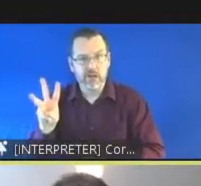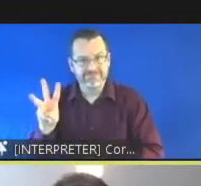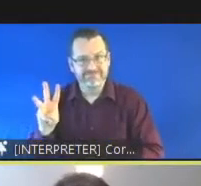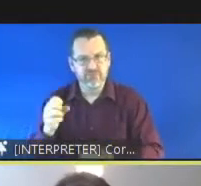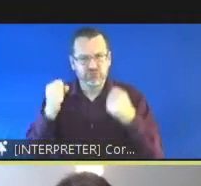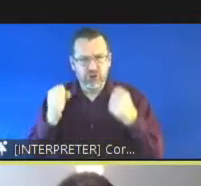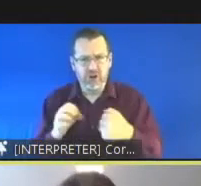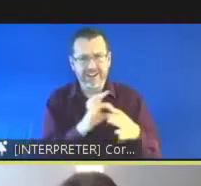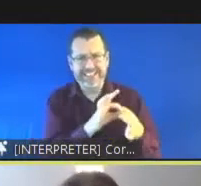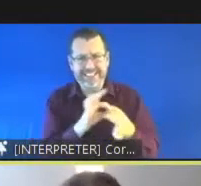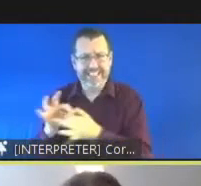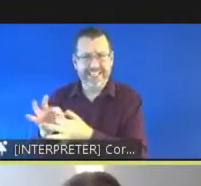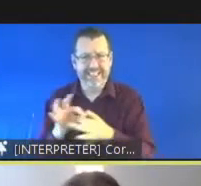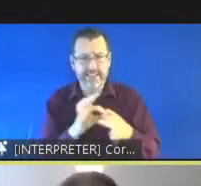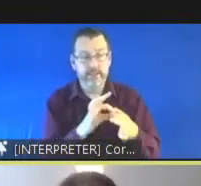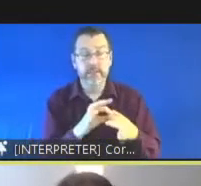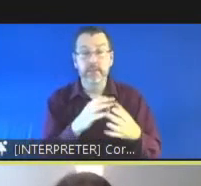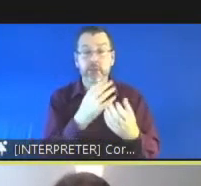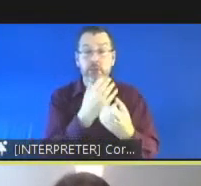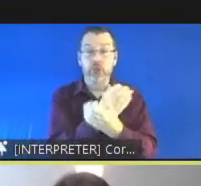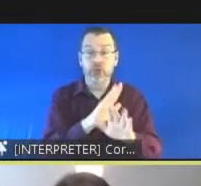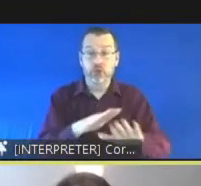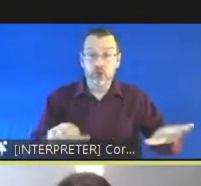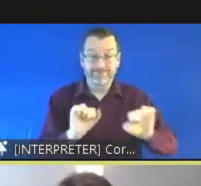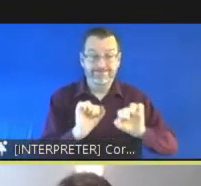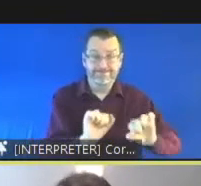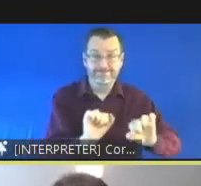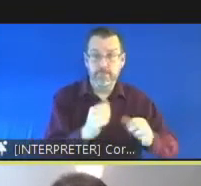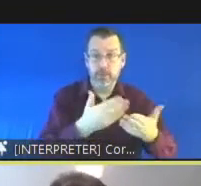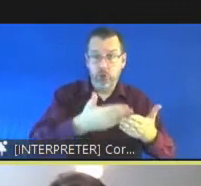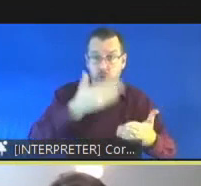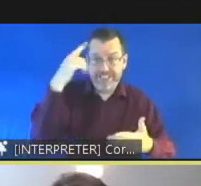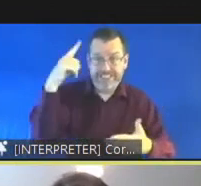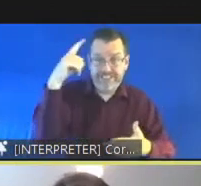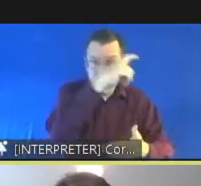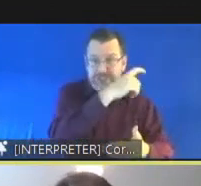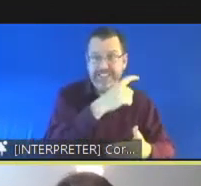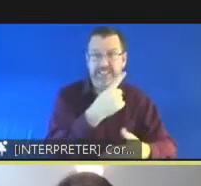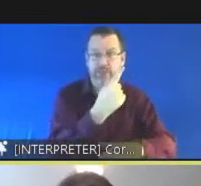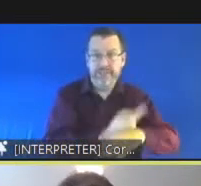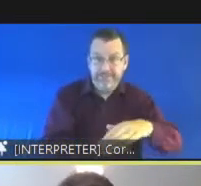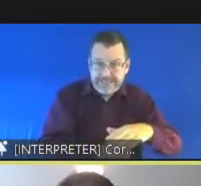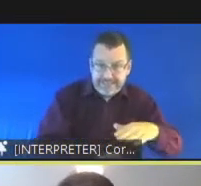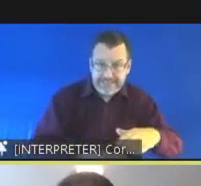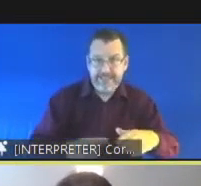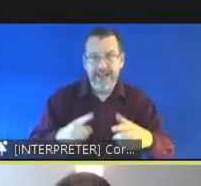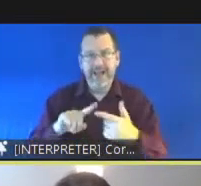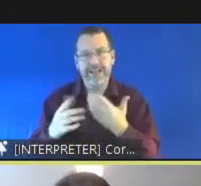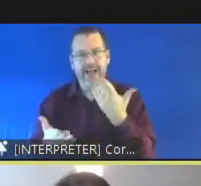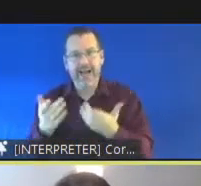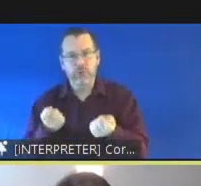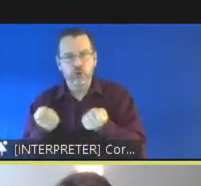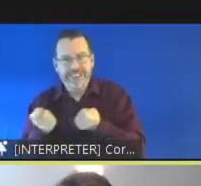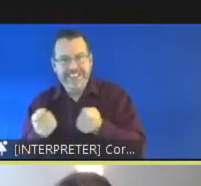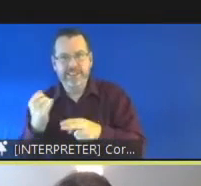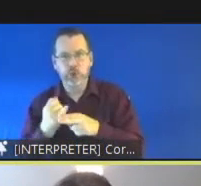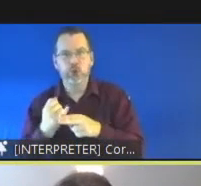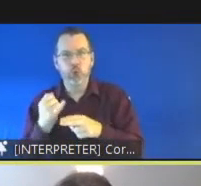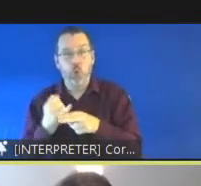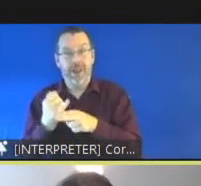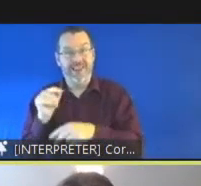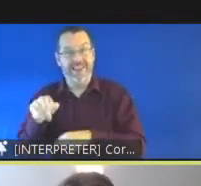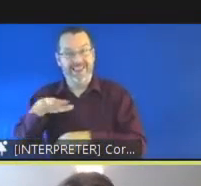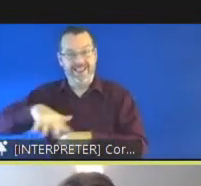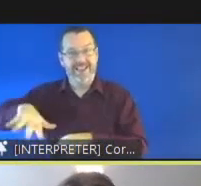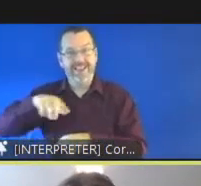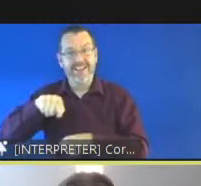children's disabilities and learning difficulties but how they are treated how we respond to them in schools and the impact of